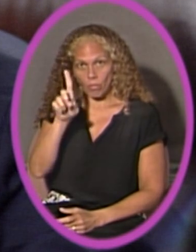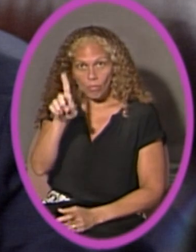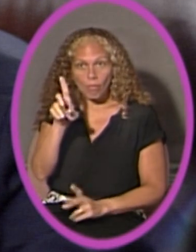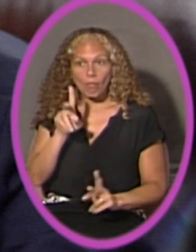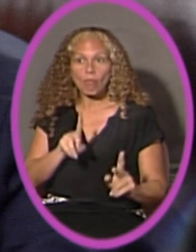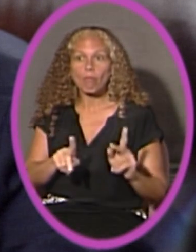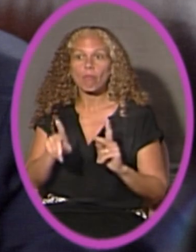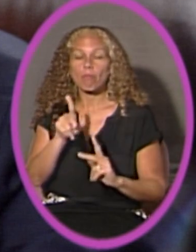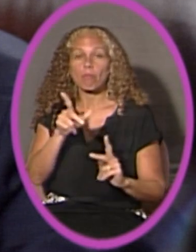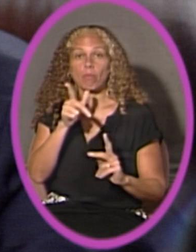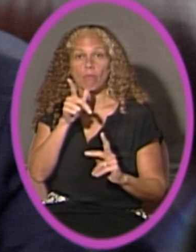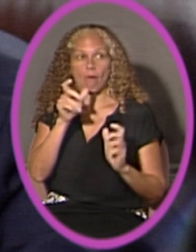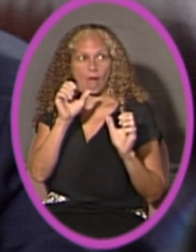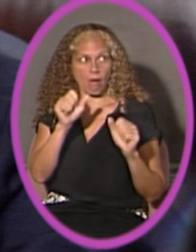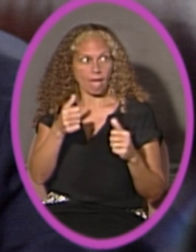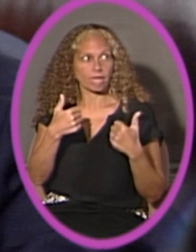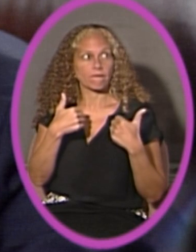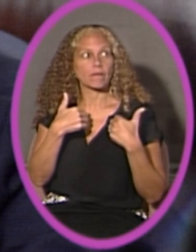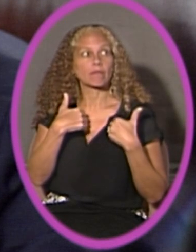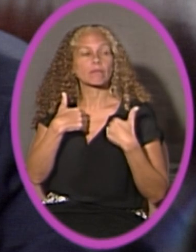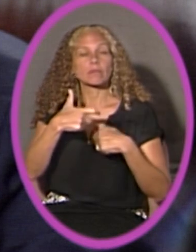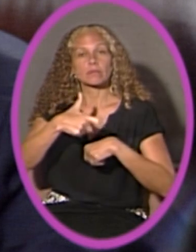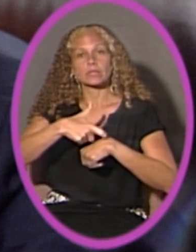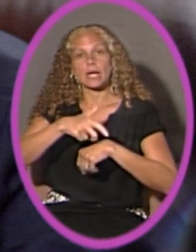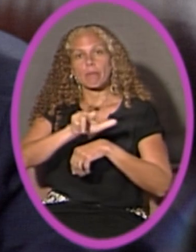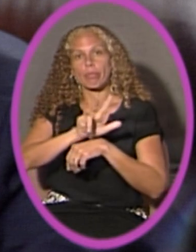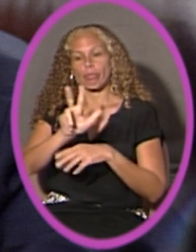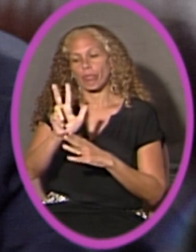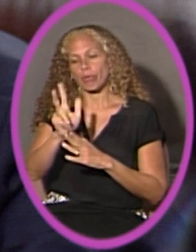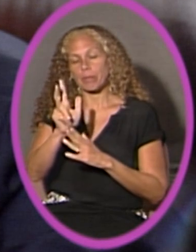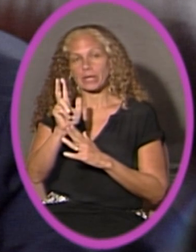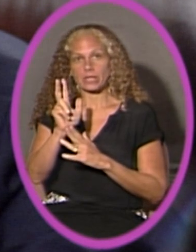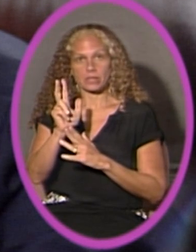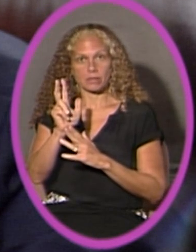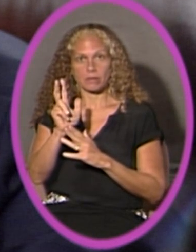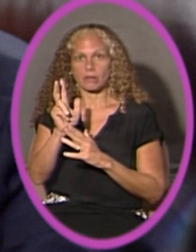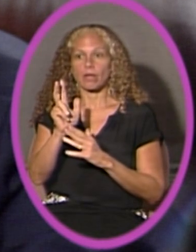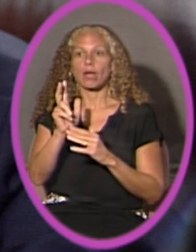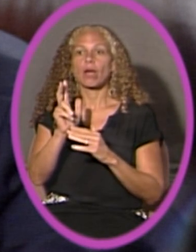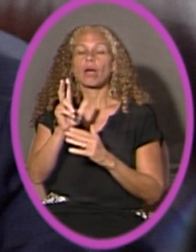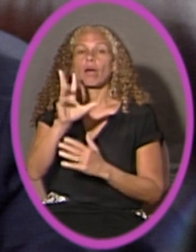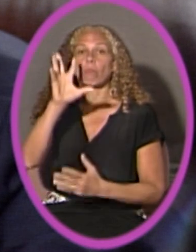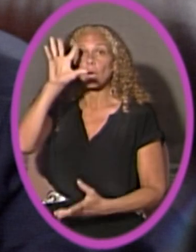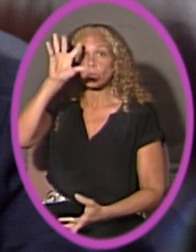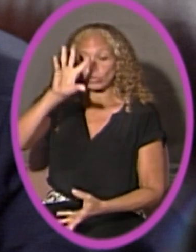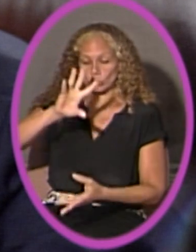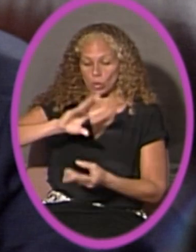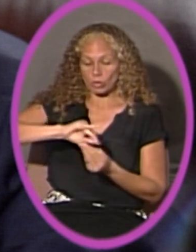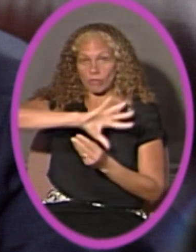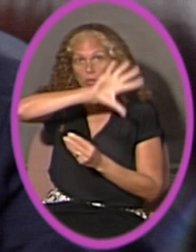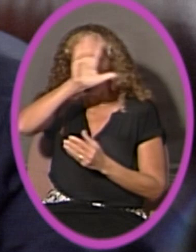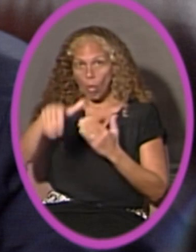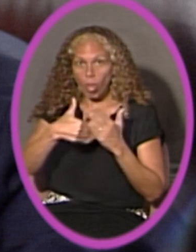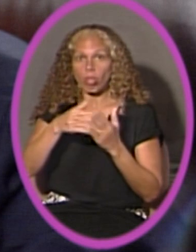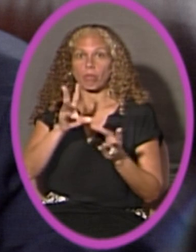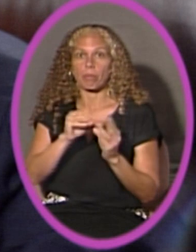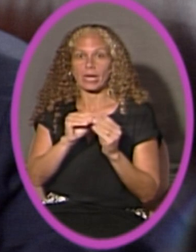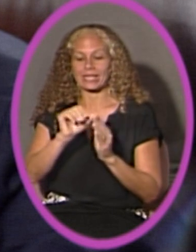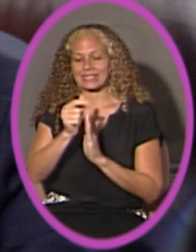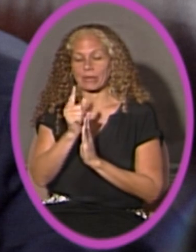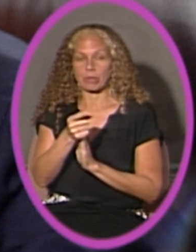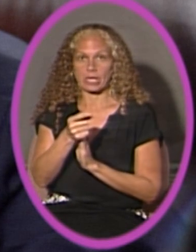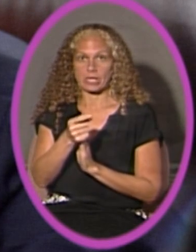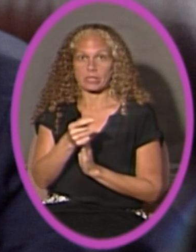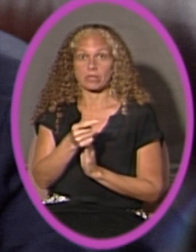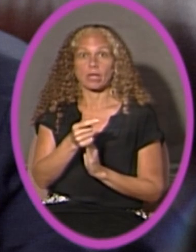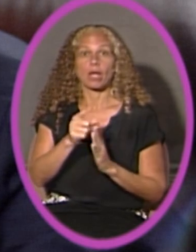are allowed three minutes to address the board during the public hearing, but no more than a total of 10 minutes during the entire meeting. The green